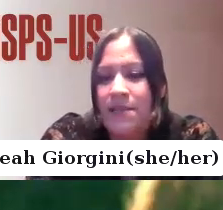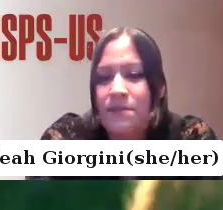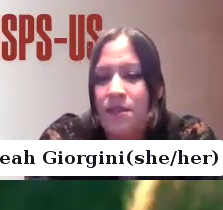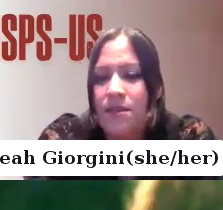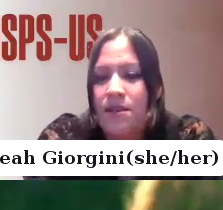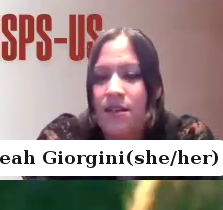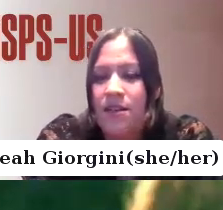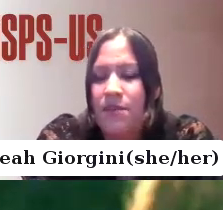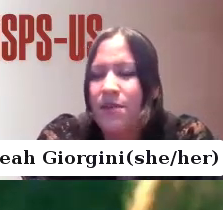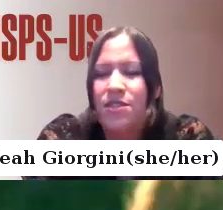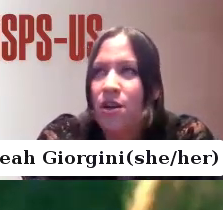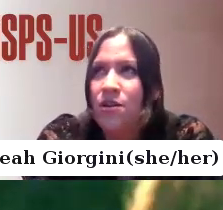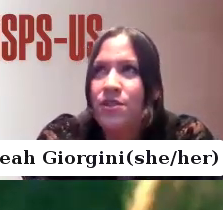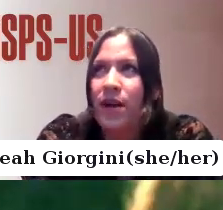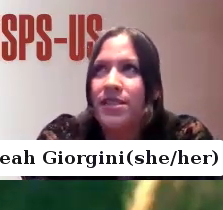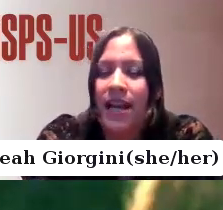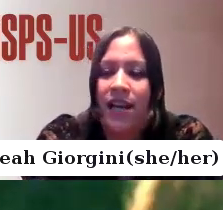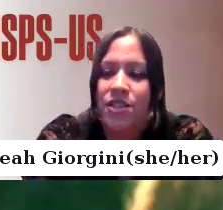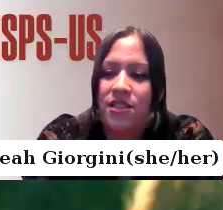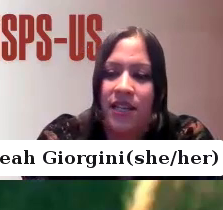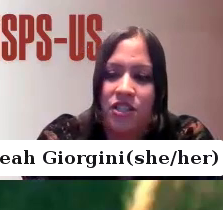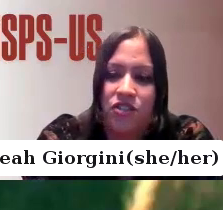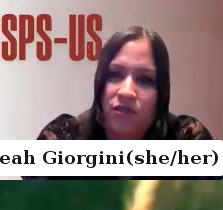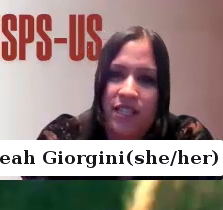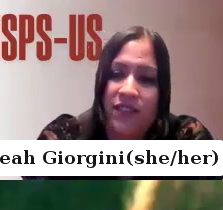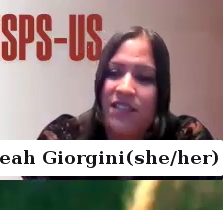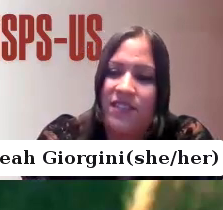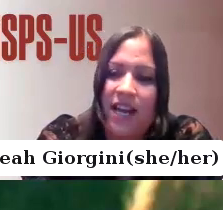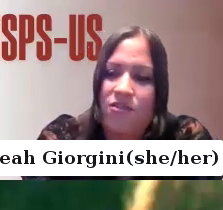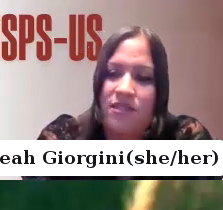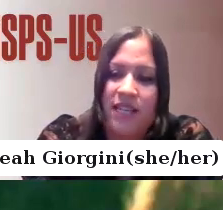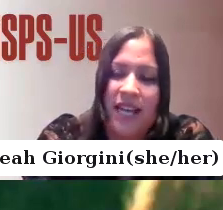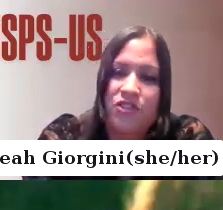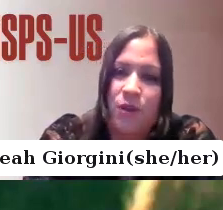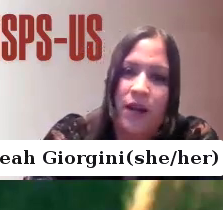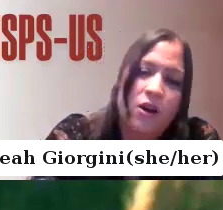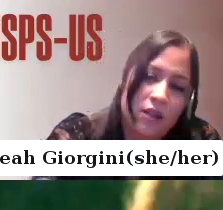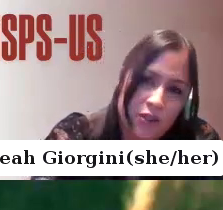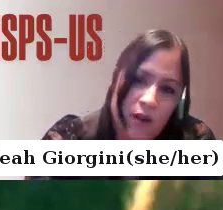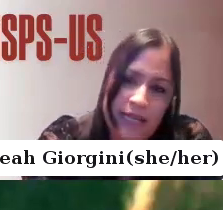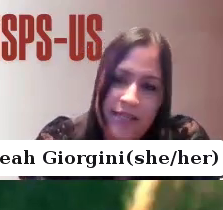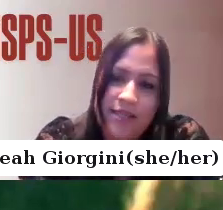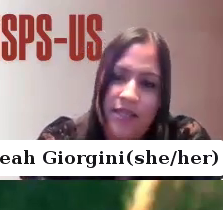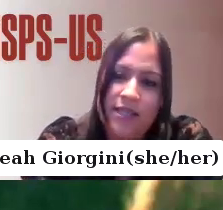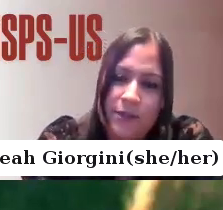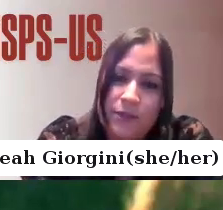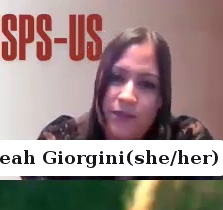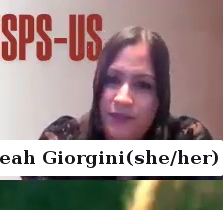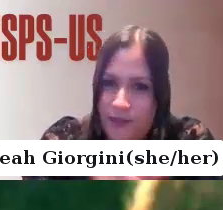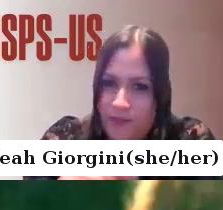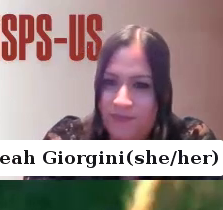anxiety, but I was so depressed and anxious, I struggled to even leave the house, and I had to drop out of college twice.